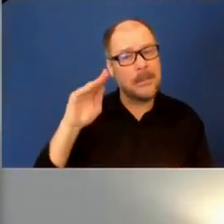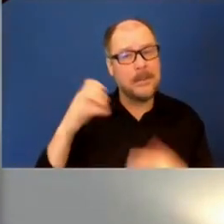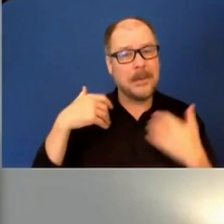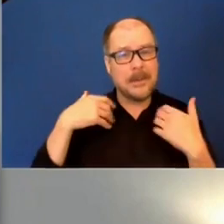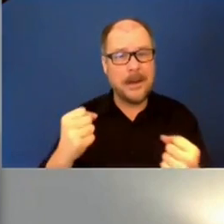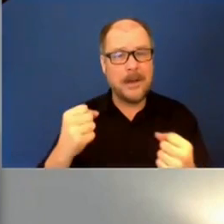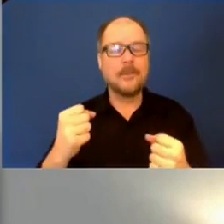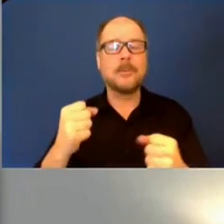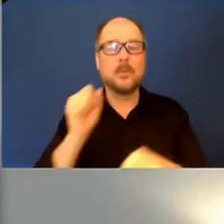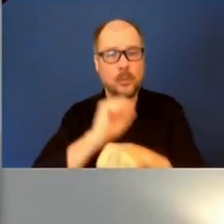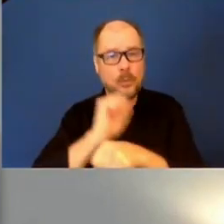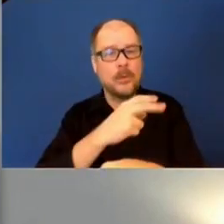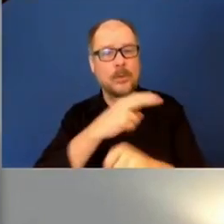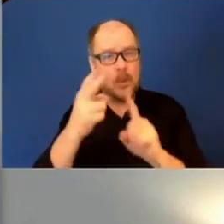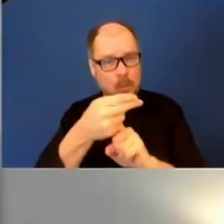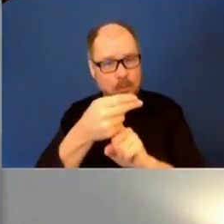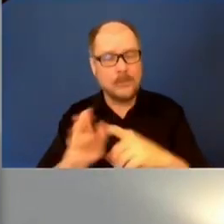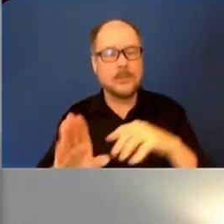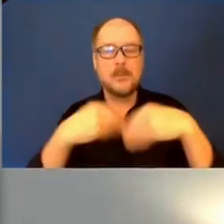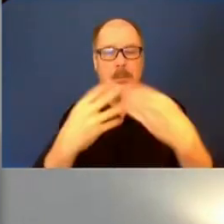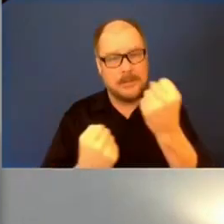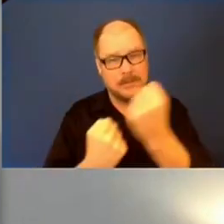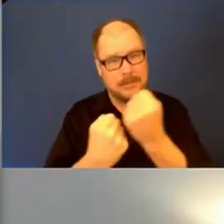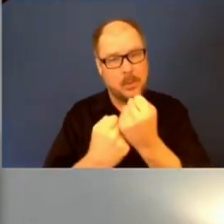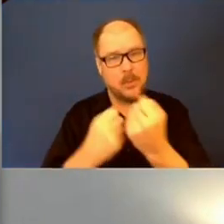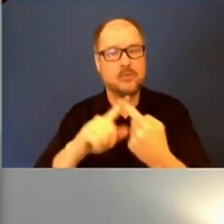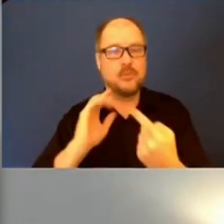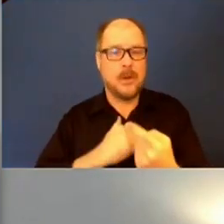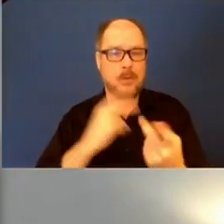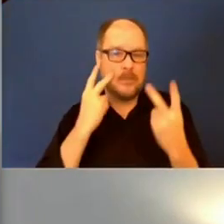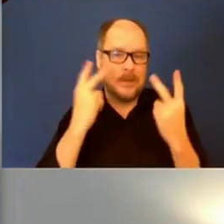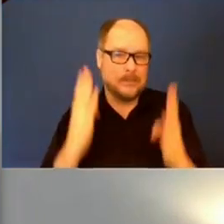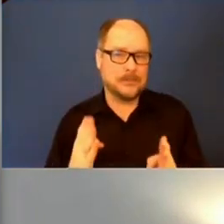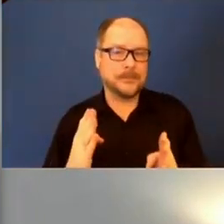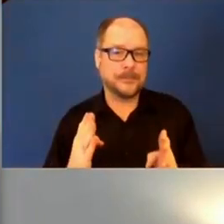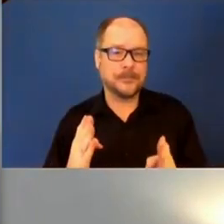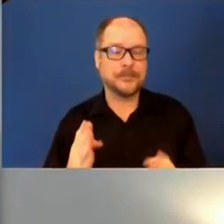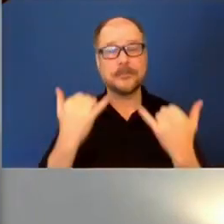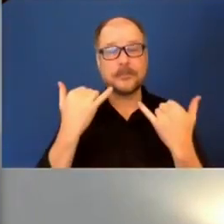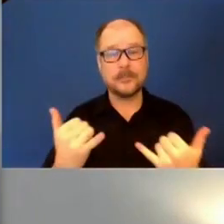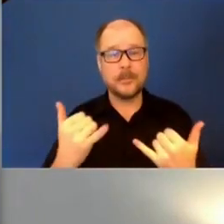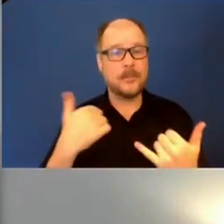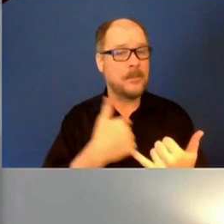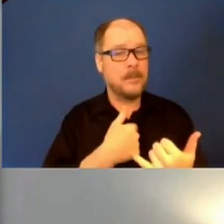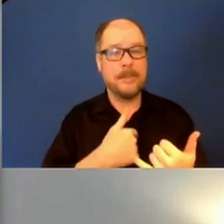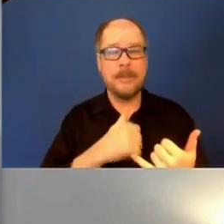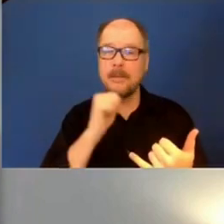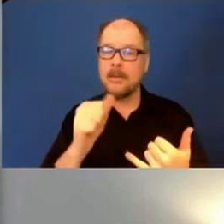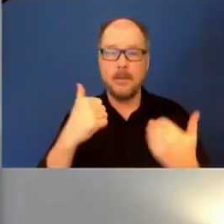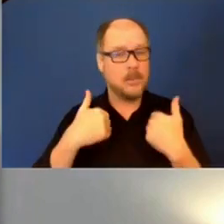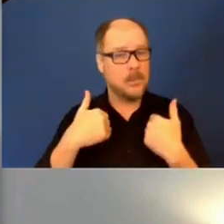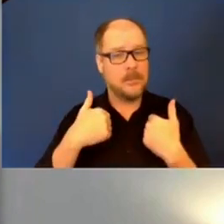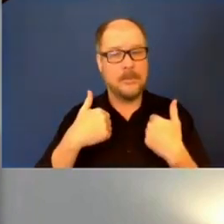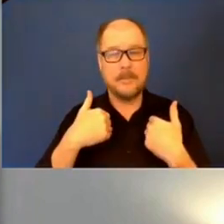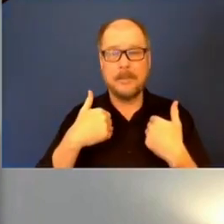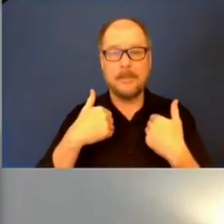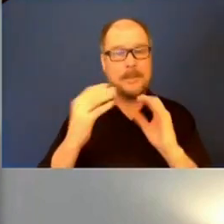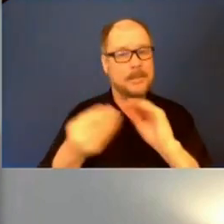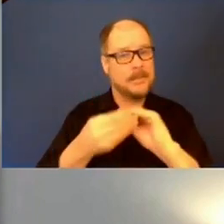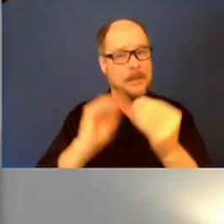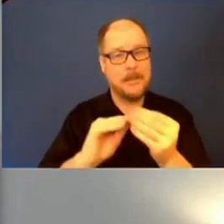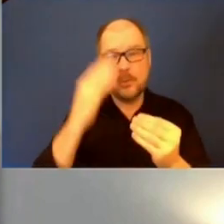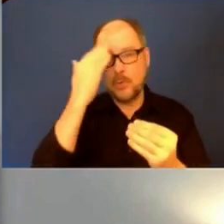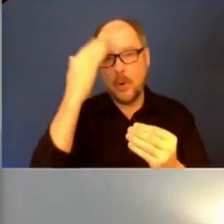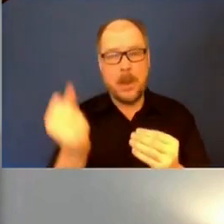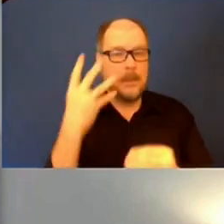hotels and providing support services to our guests. At this point, we do not have a firm number of people that have refused our